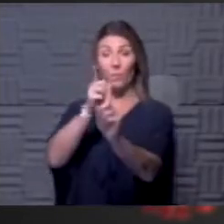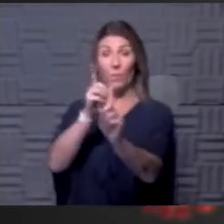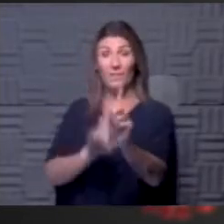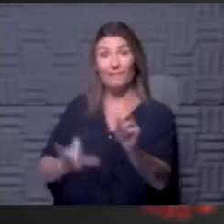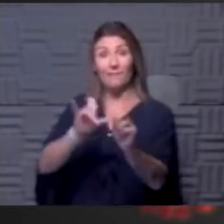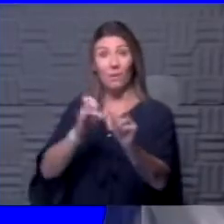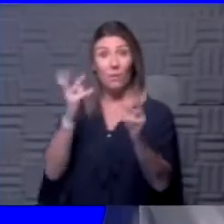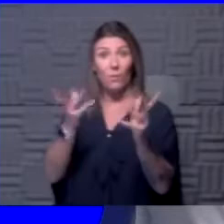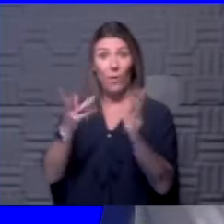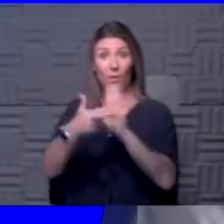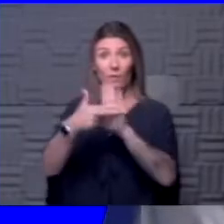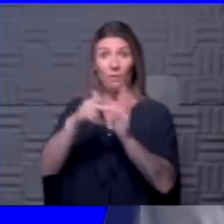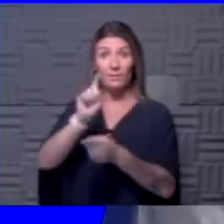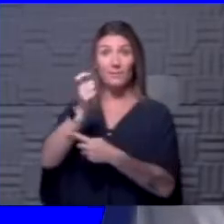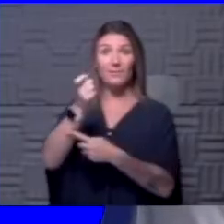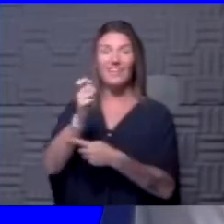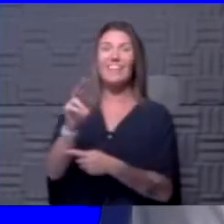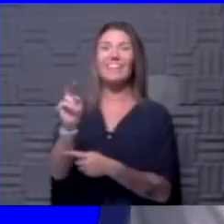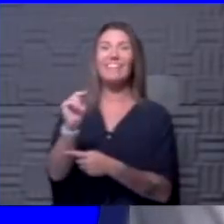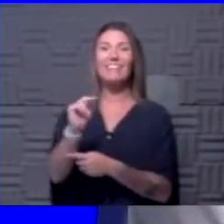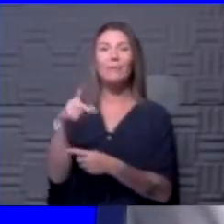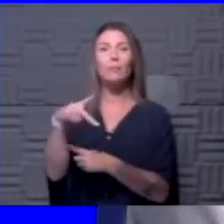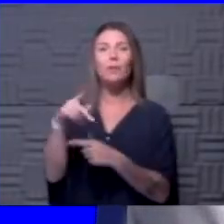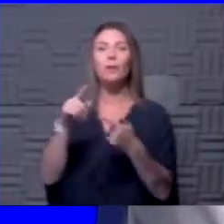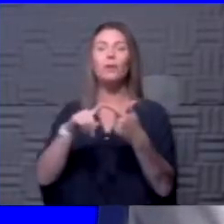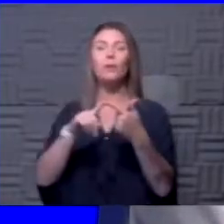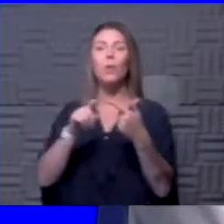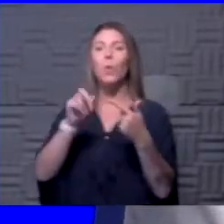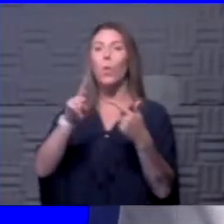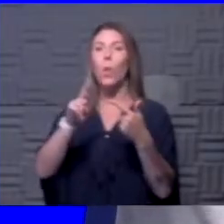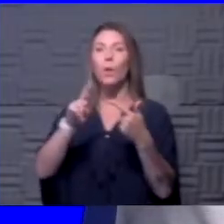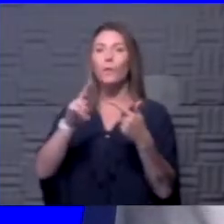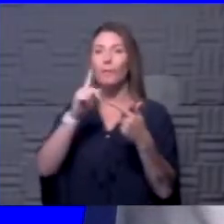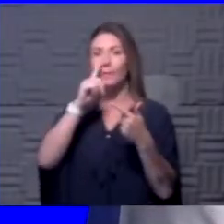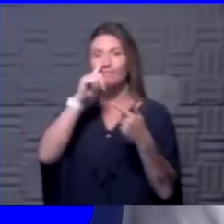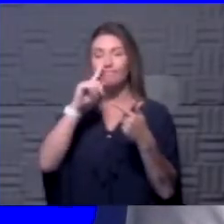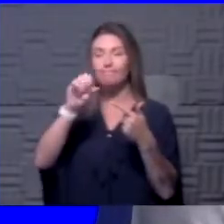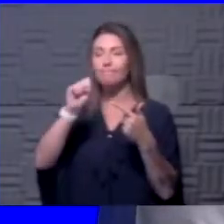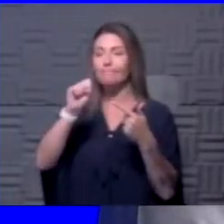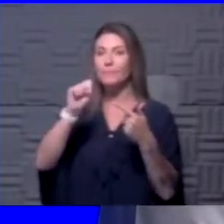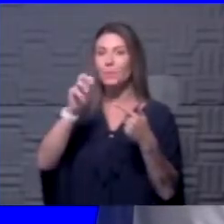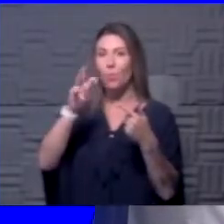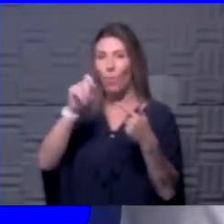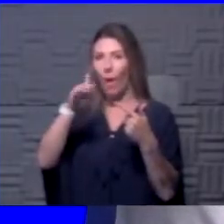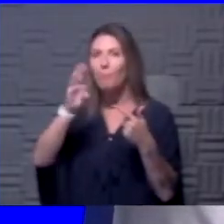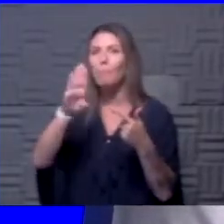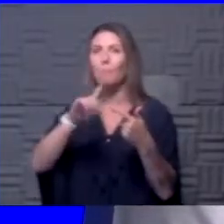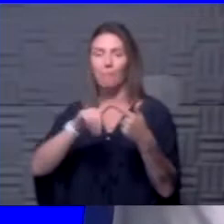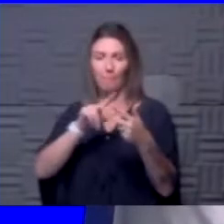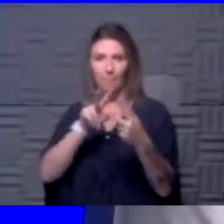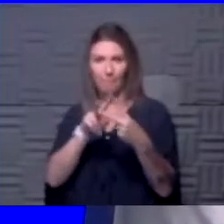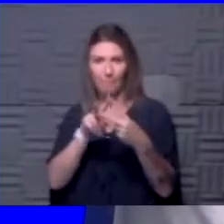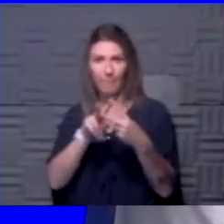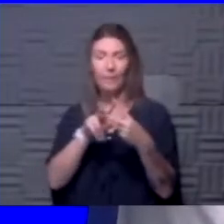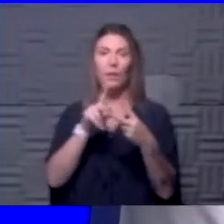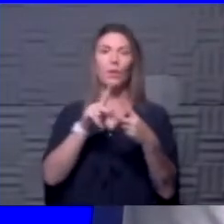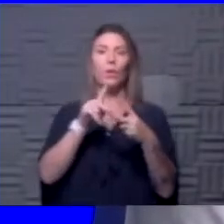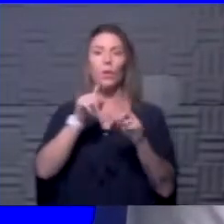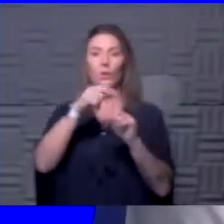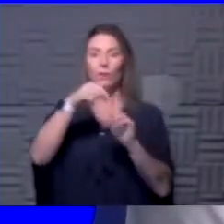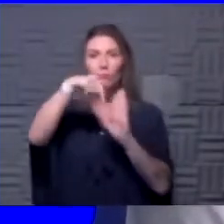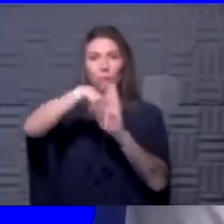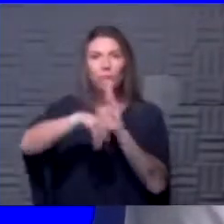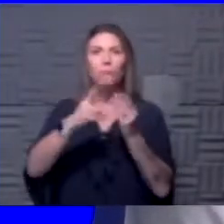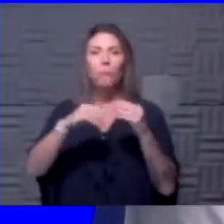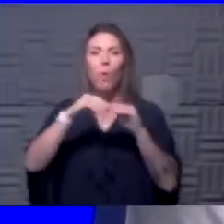for diagnosis is the NP or the nasopharyngeal swab. As we move further into this and get more data about the